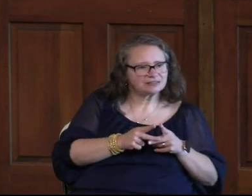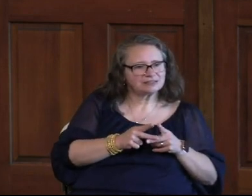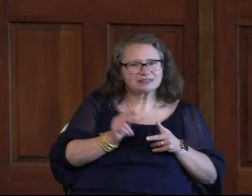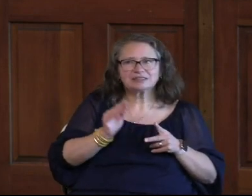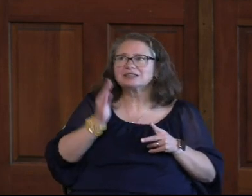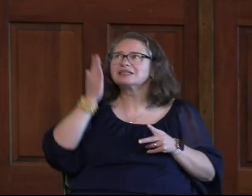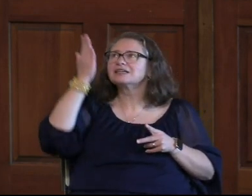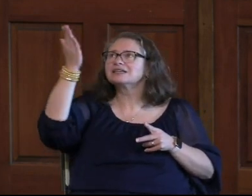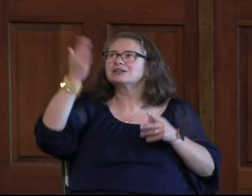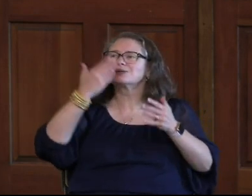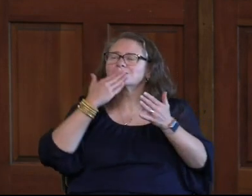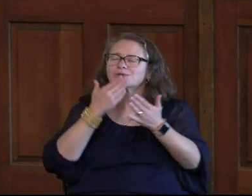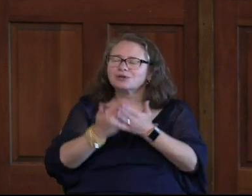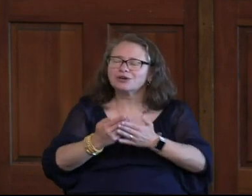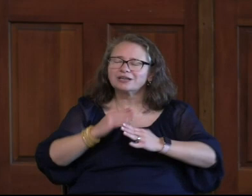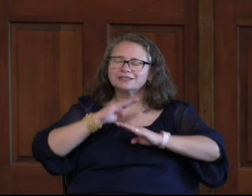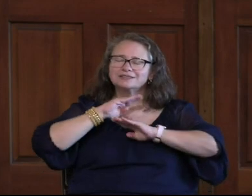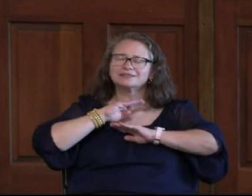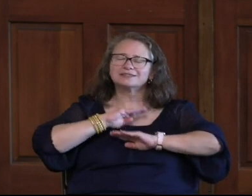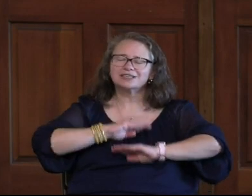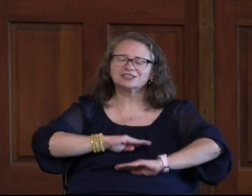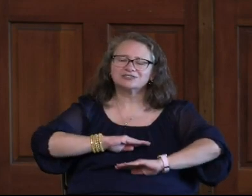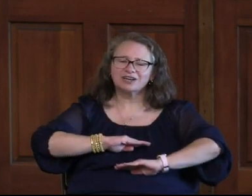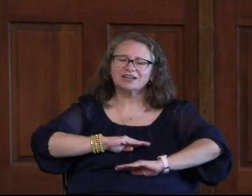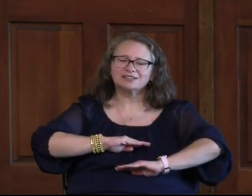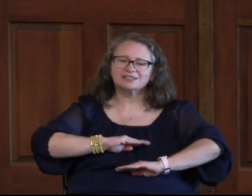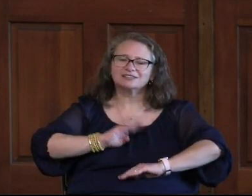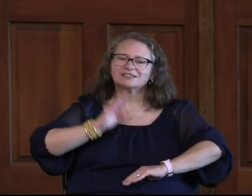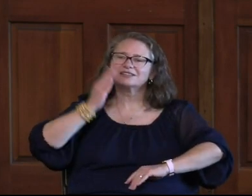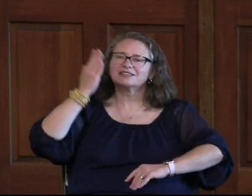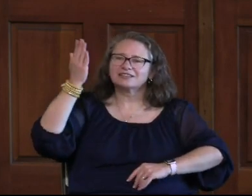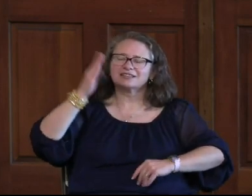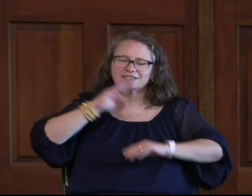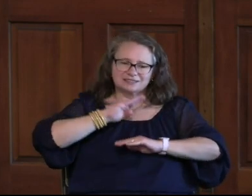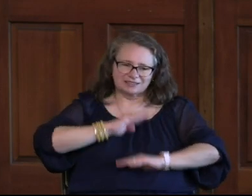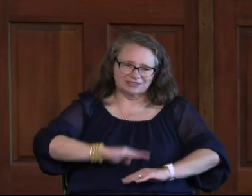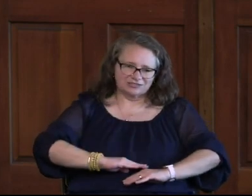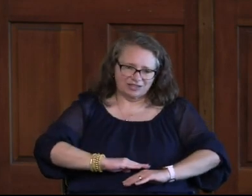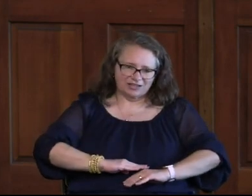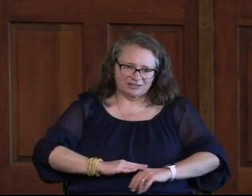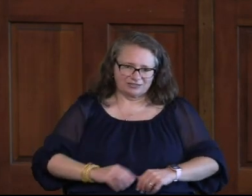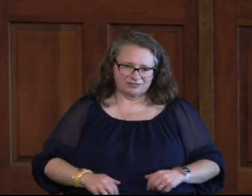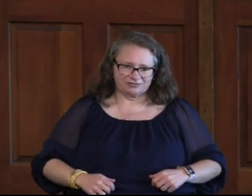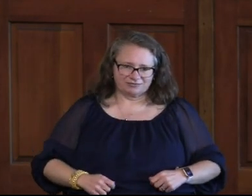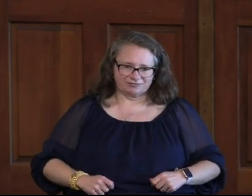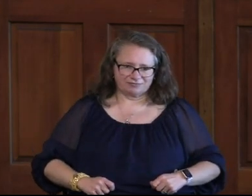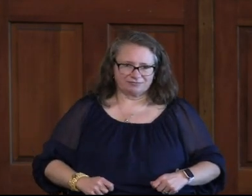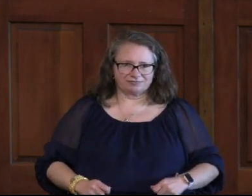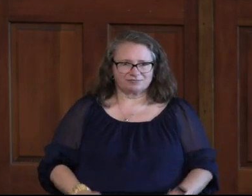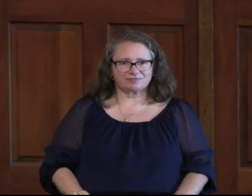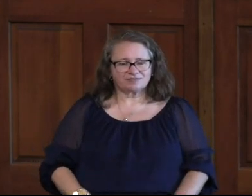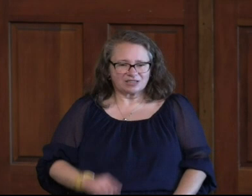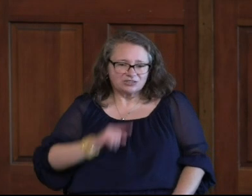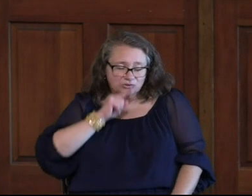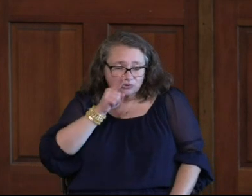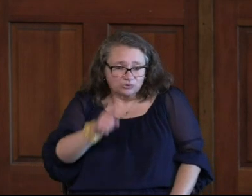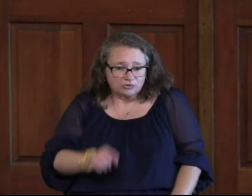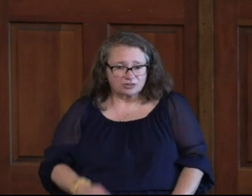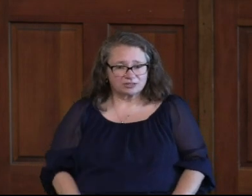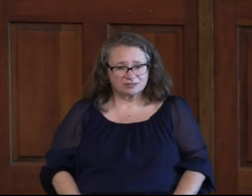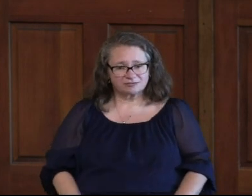He Is Good He Satisfies He Is The Satisfier And Keep Going These Are Truths